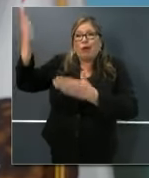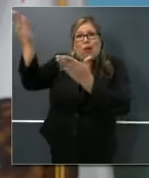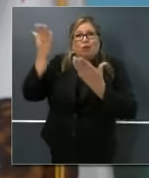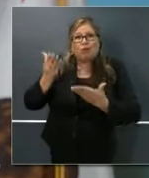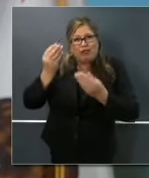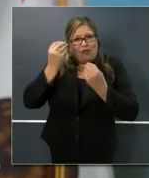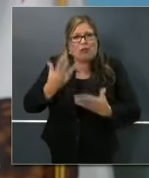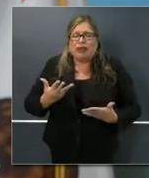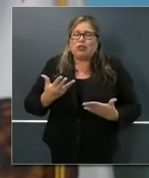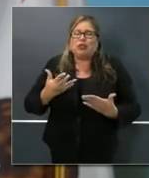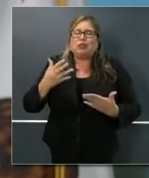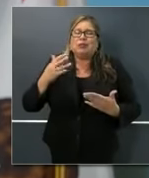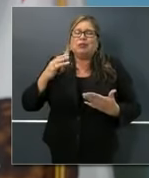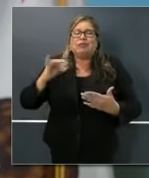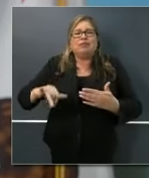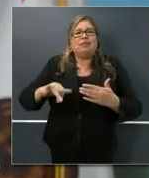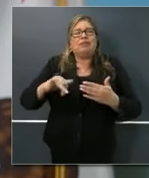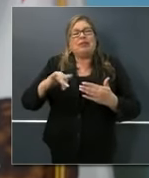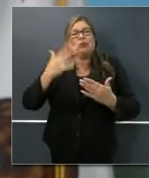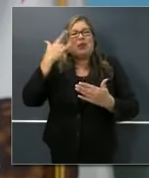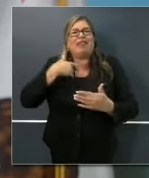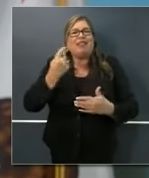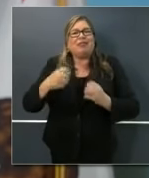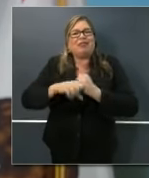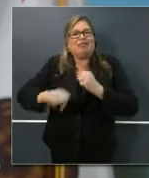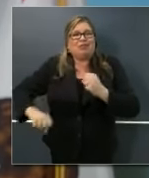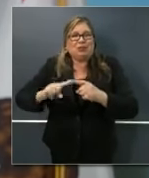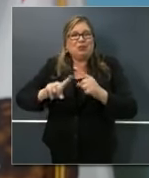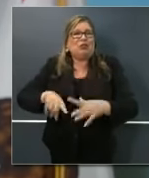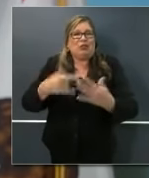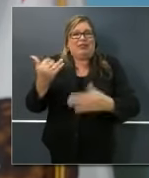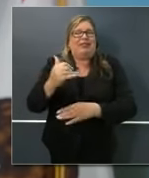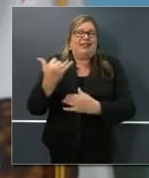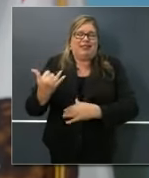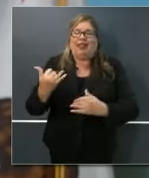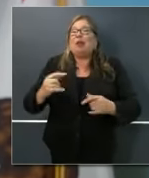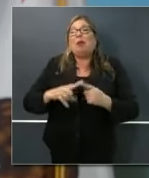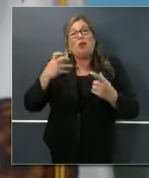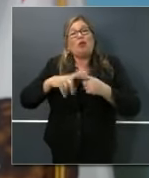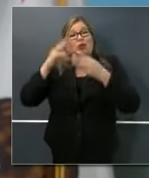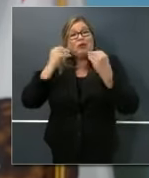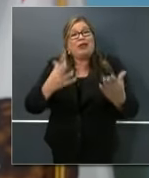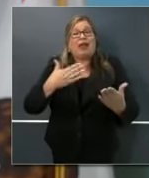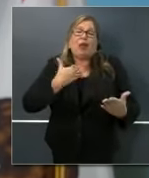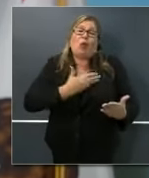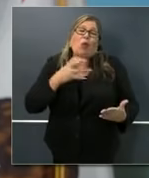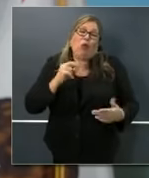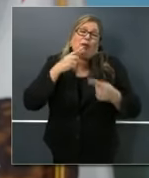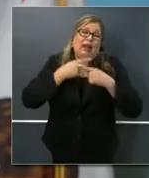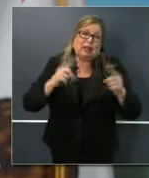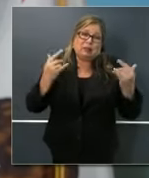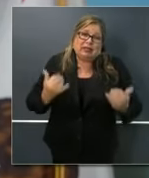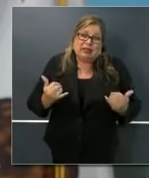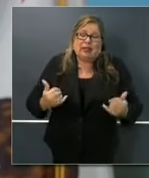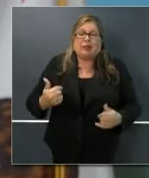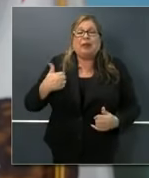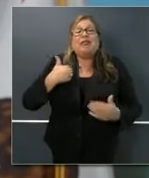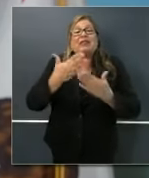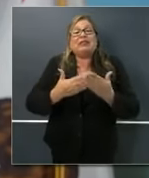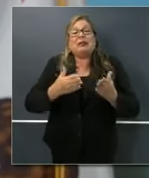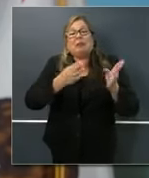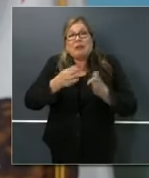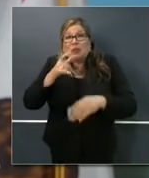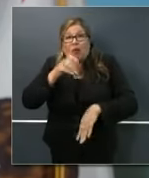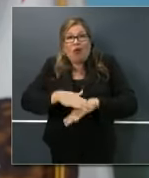Forgive me for having to step away, but I do want to provide our own announcements today. And we have a few people on the phone and didn't want to